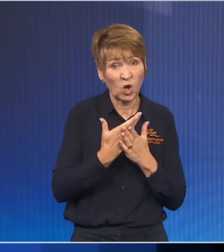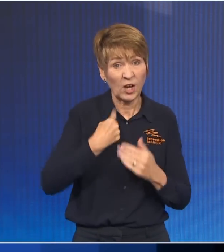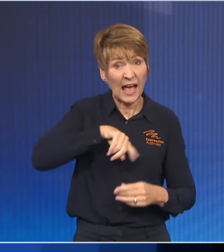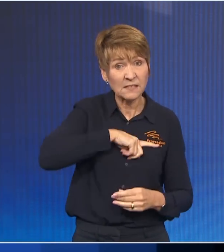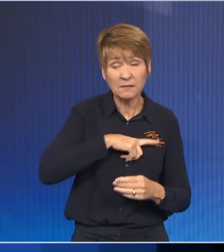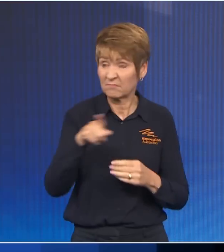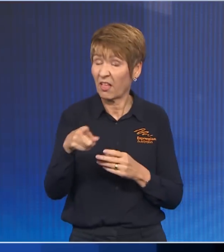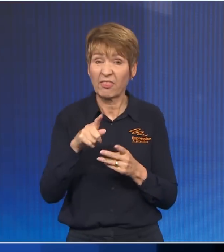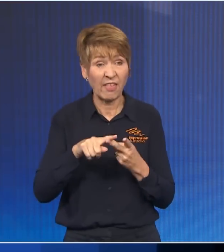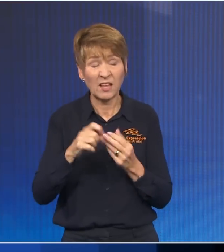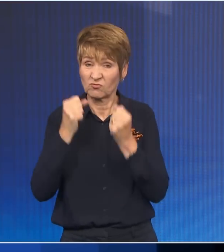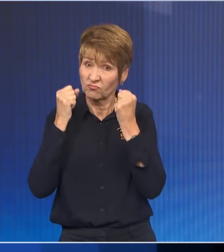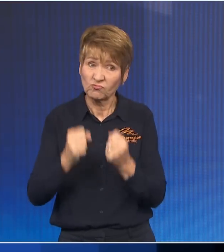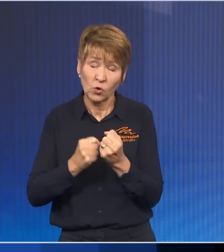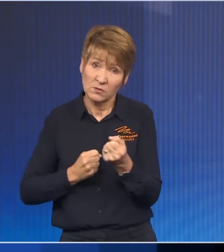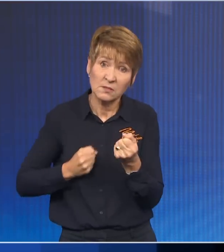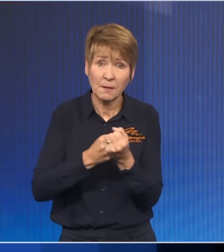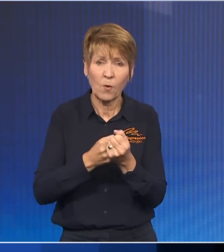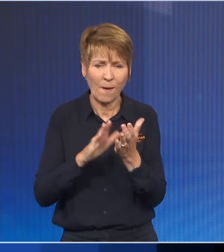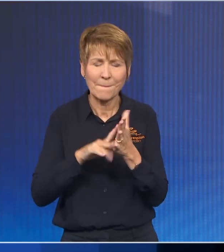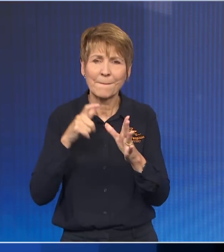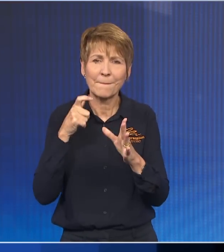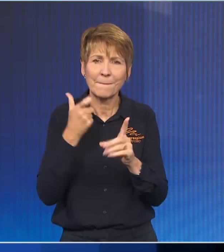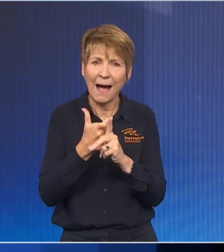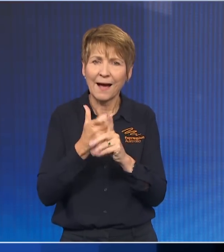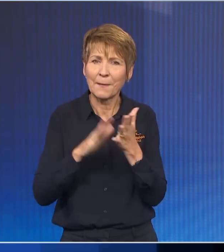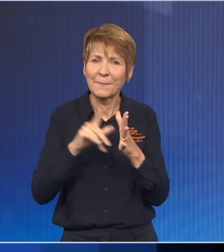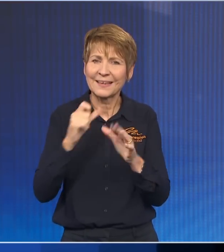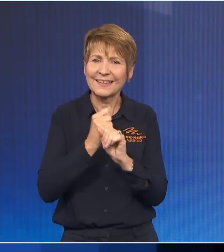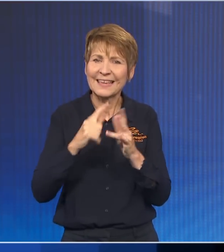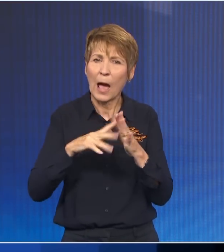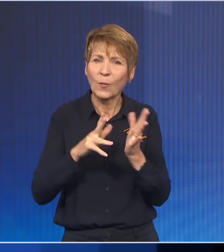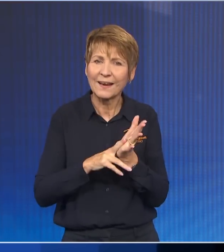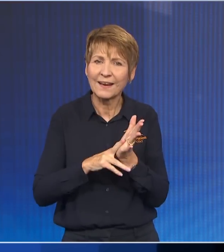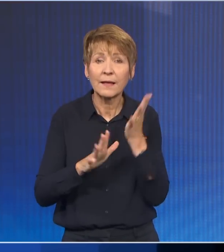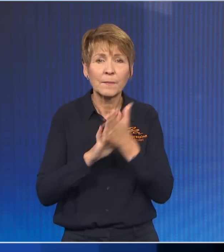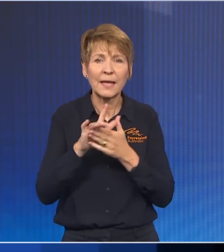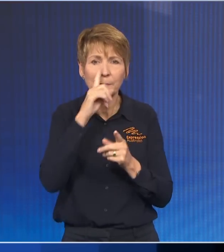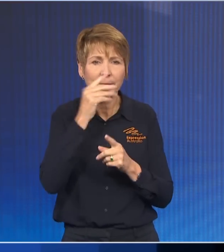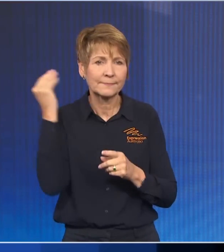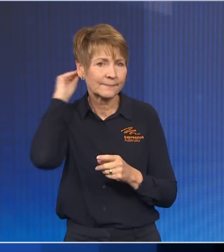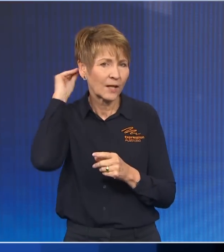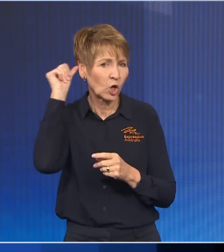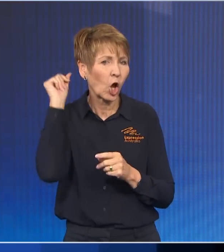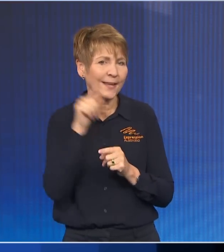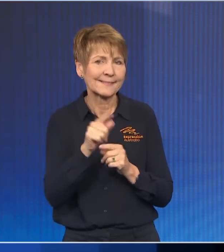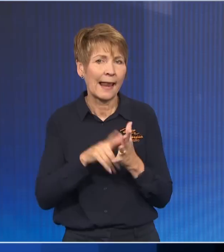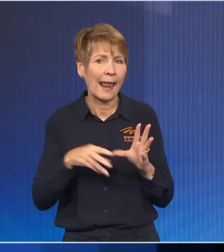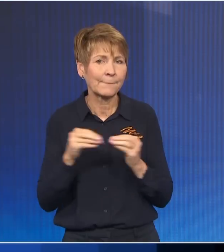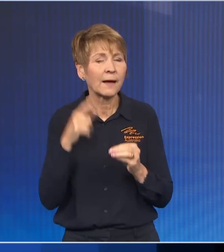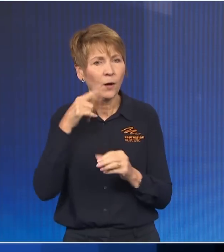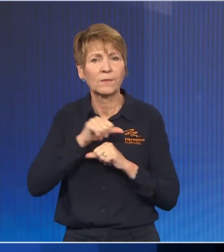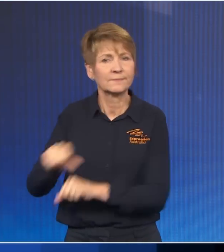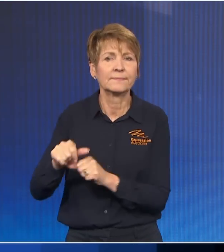Premier, Mark McGowan, that has led to the result that we now have in Western Australia. Who is the best